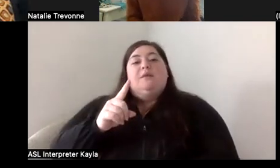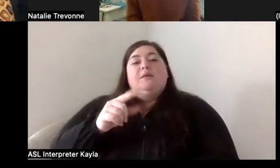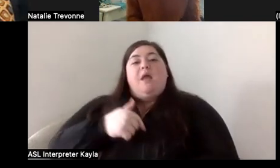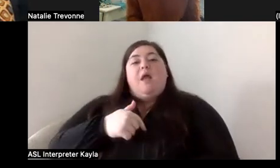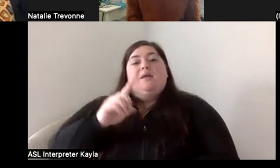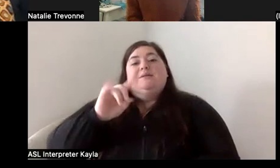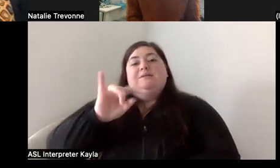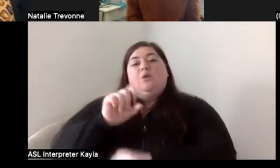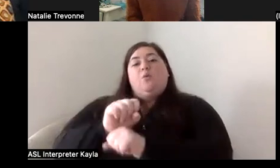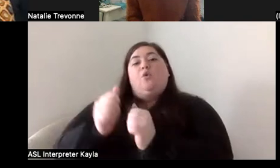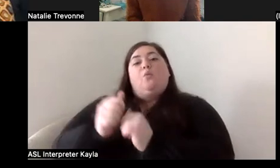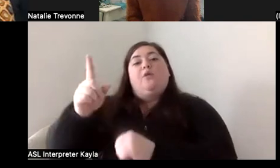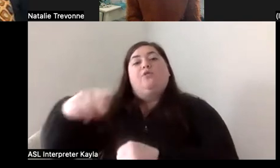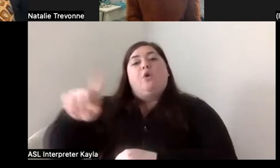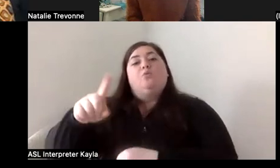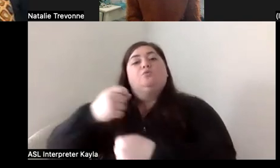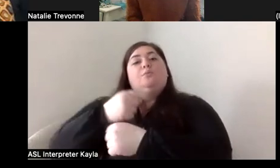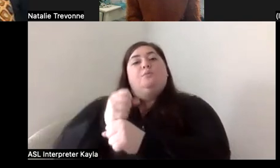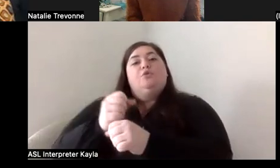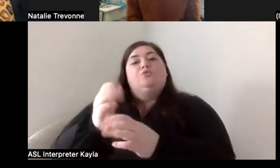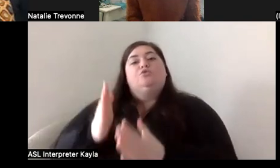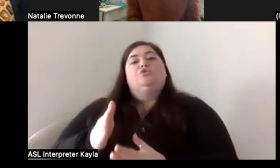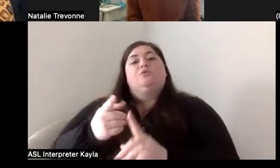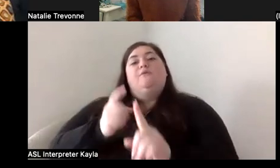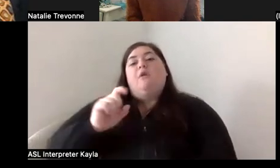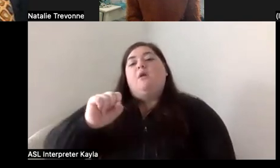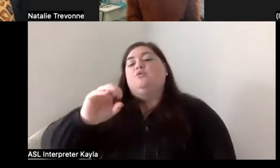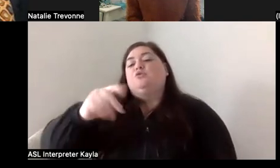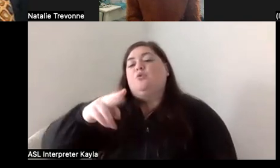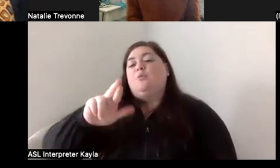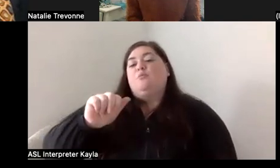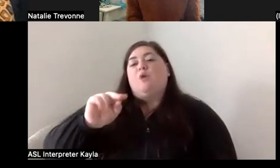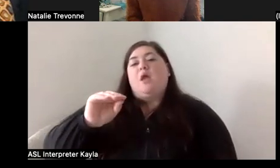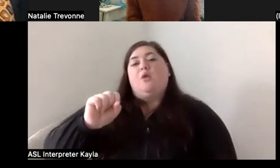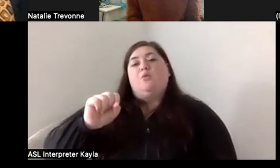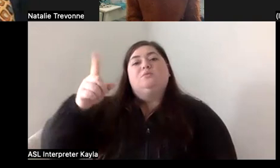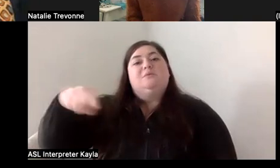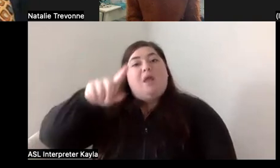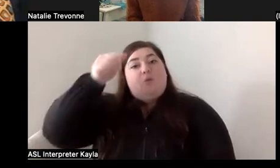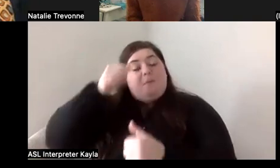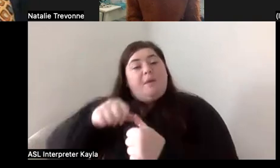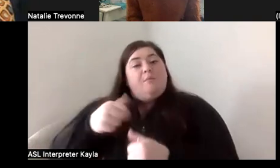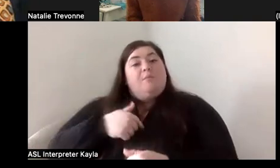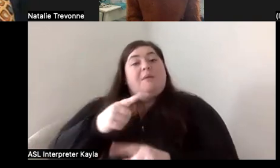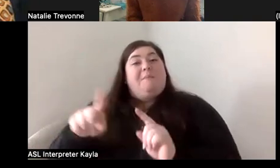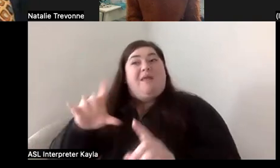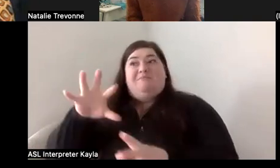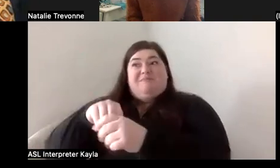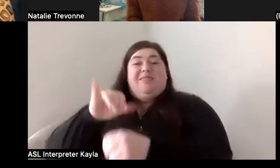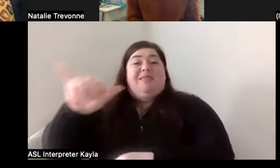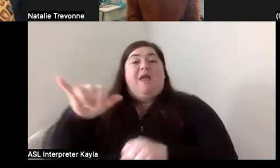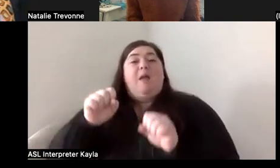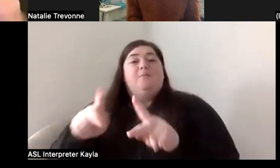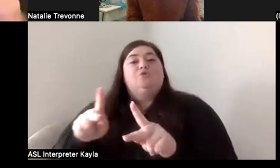producers on the Sopranos. And so they remembered me, but even getting that opportunity, that was through